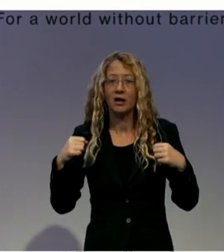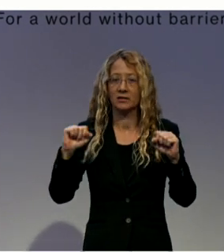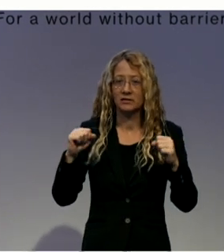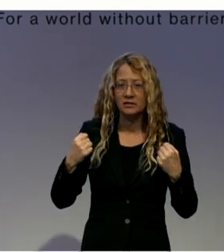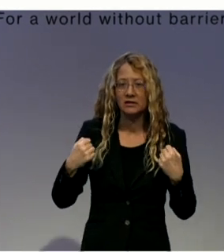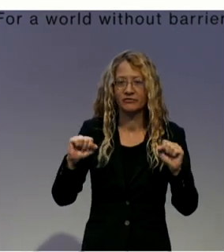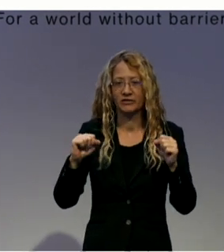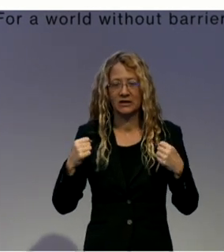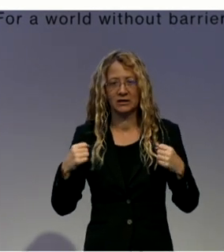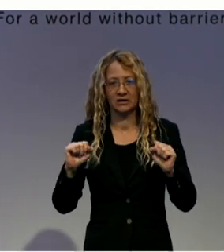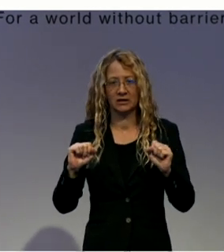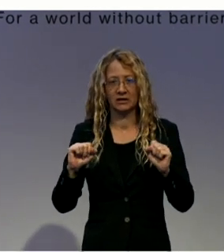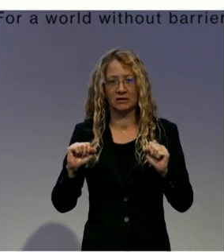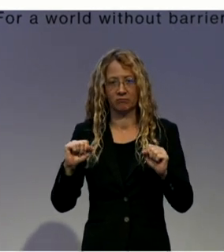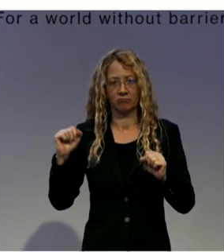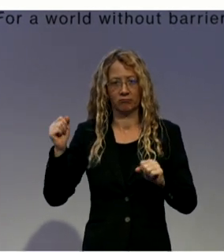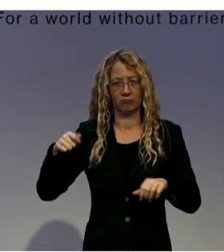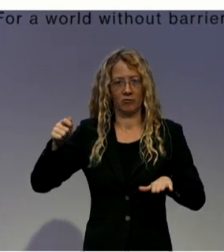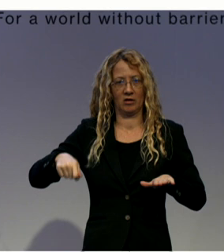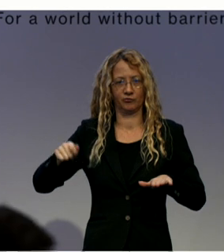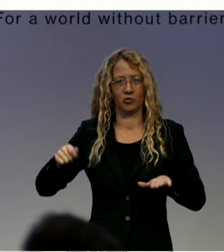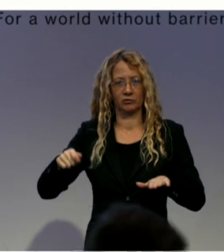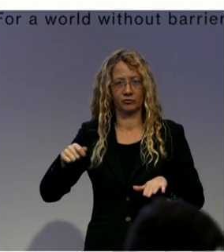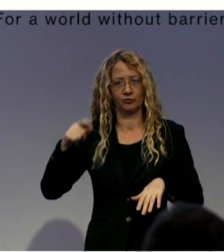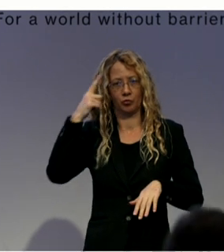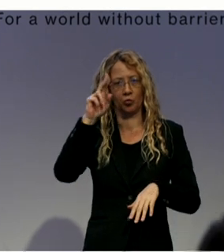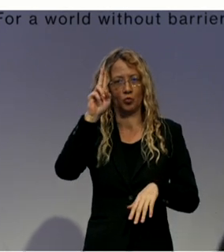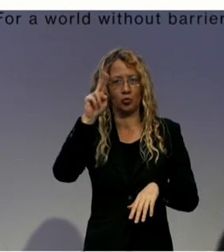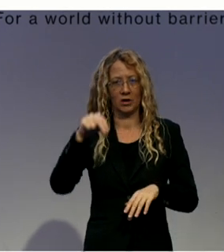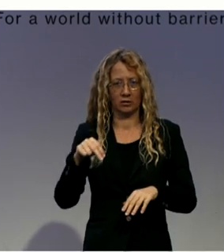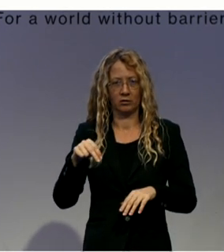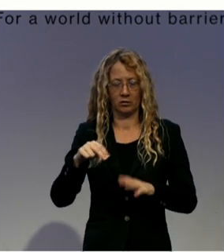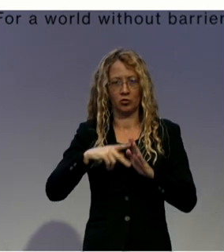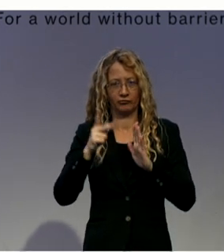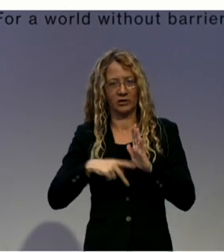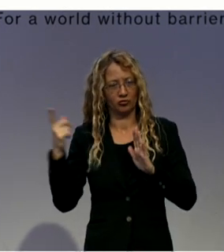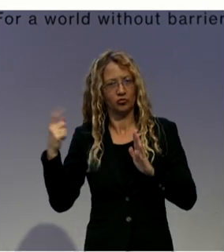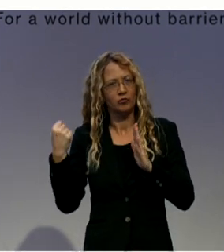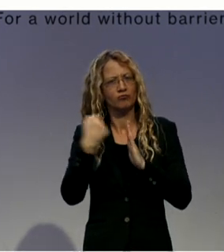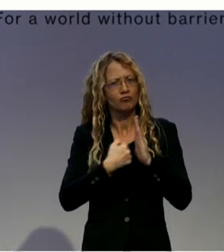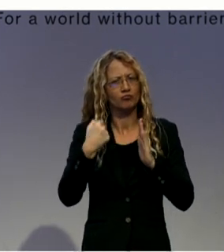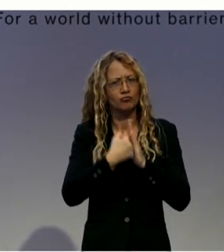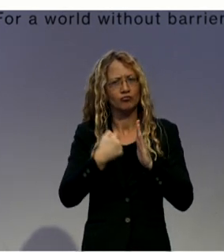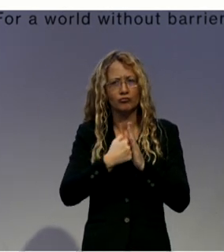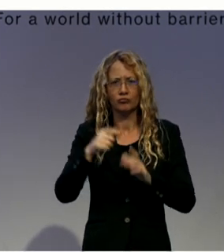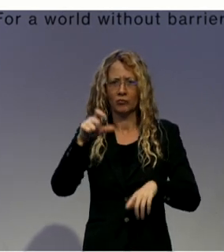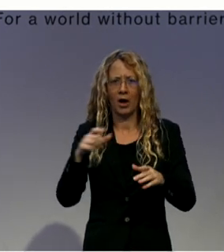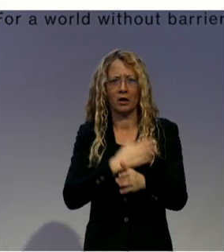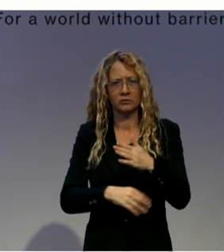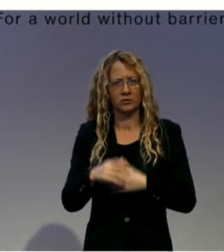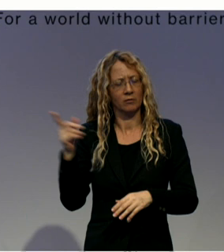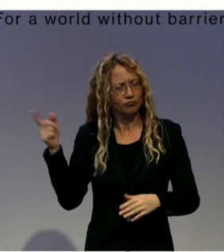standards. He is a co-founder and I have here a list of organizations he is part of.